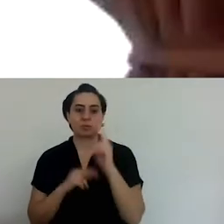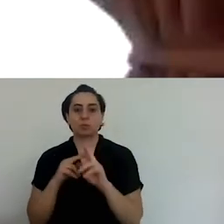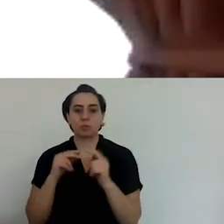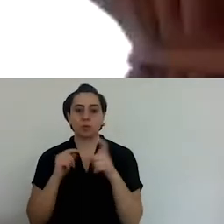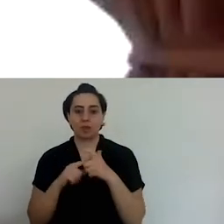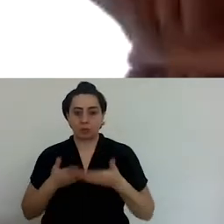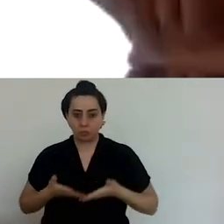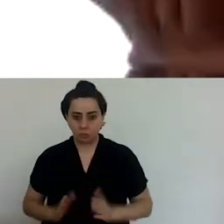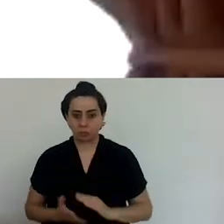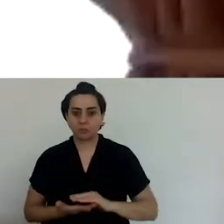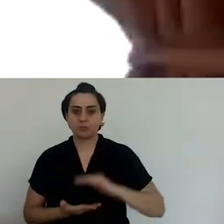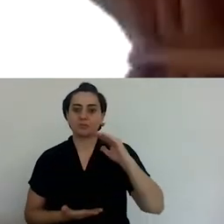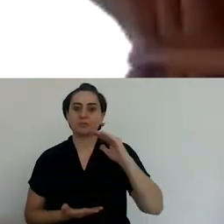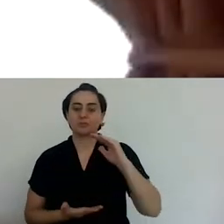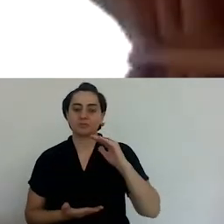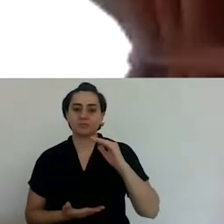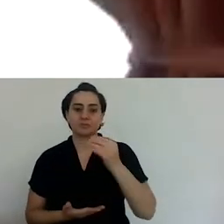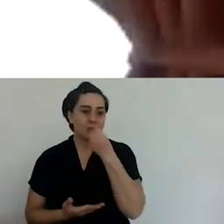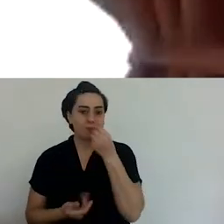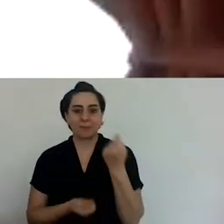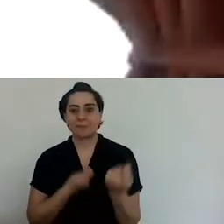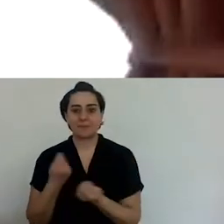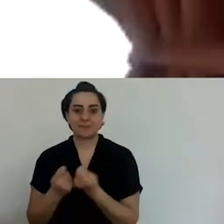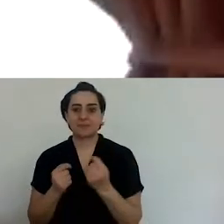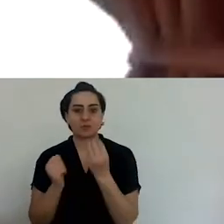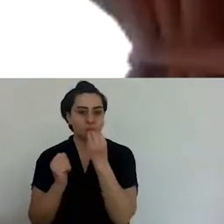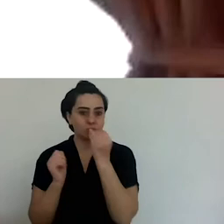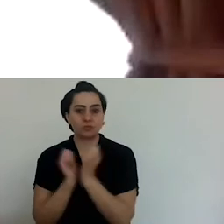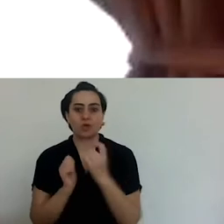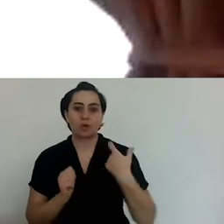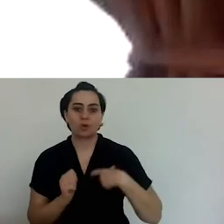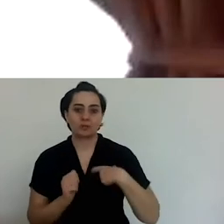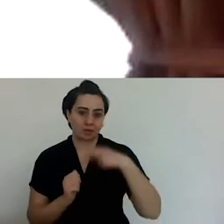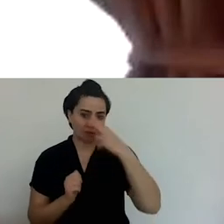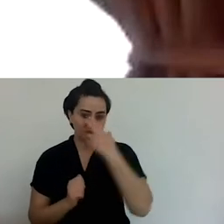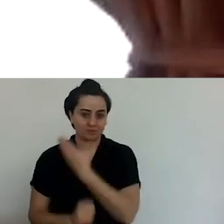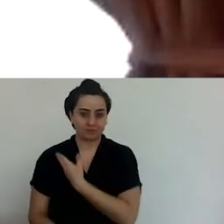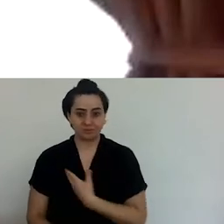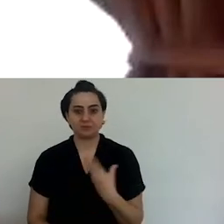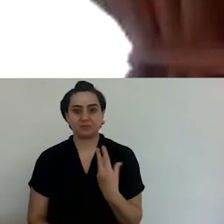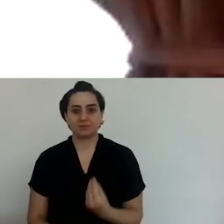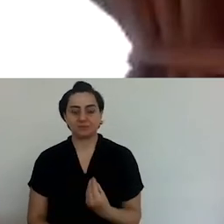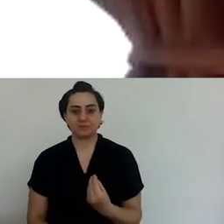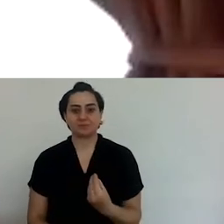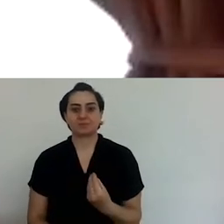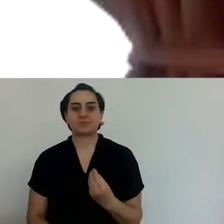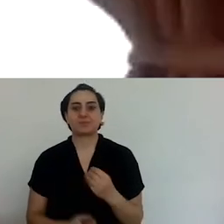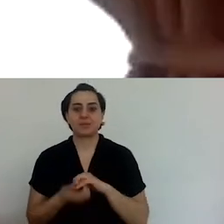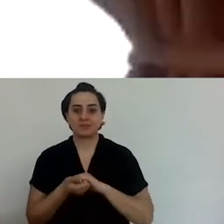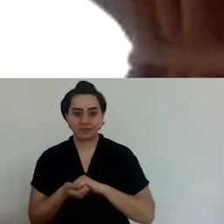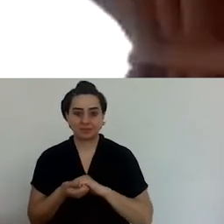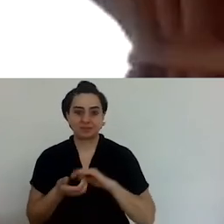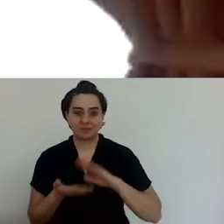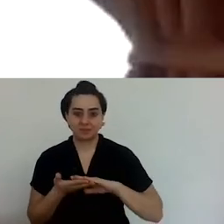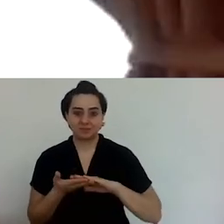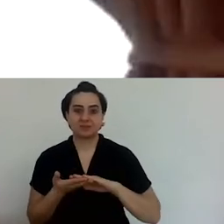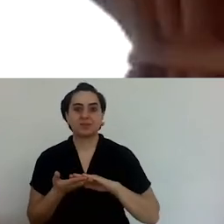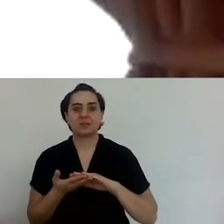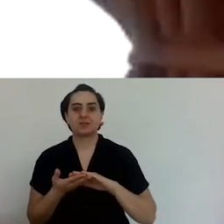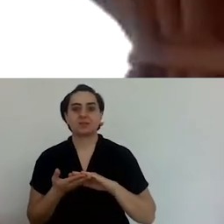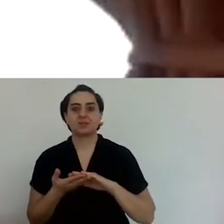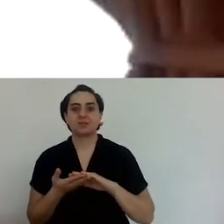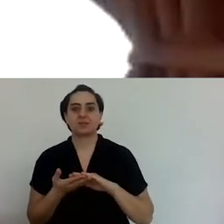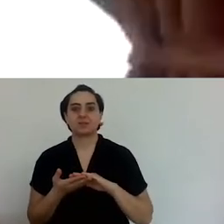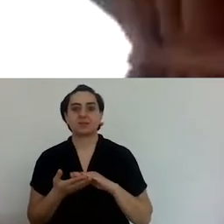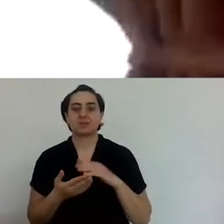in Istanbul Yedekule and established a special bond with food and cuisine from an early age. She gained great success with